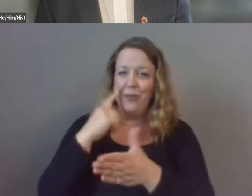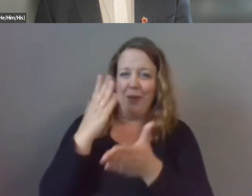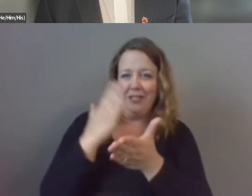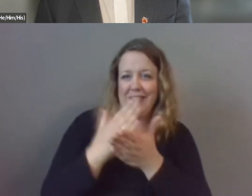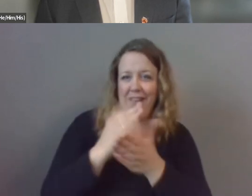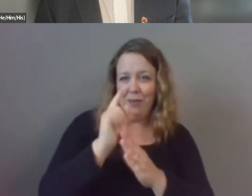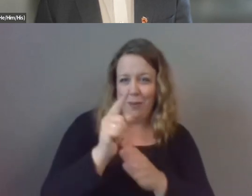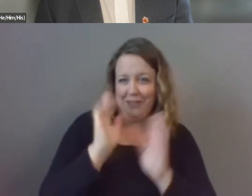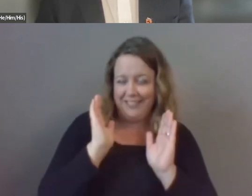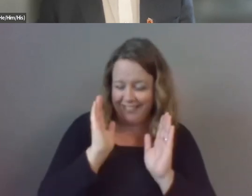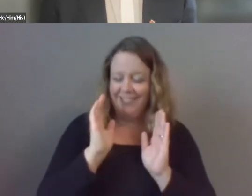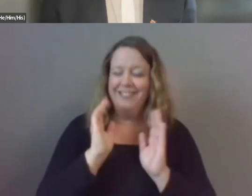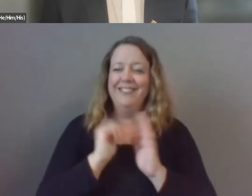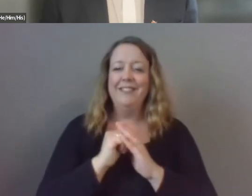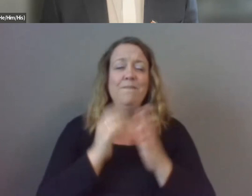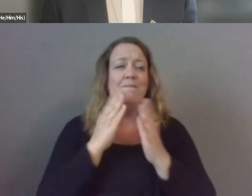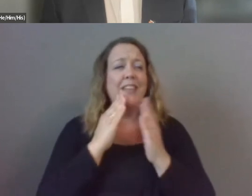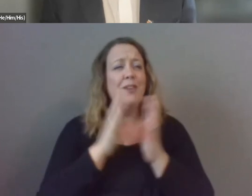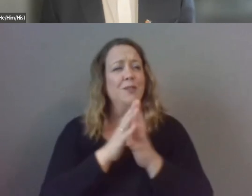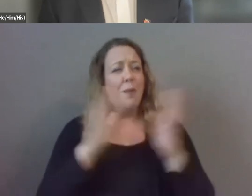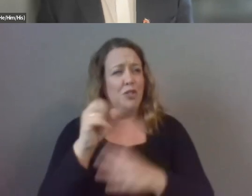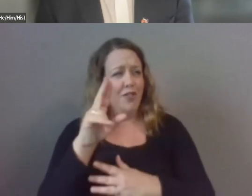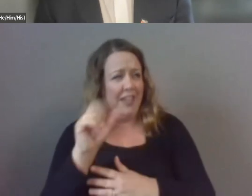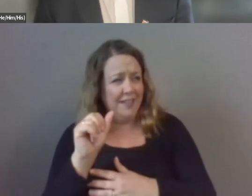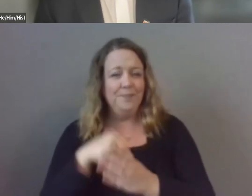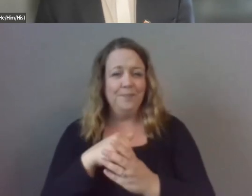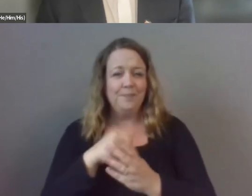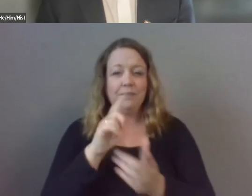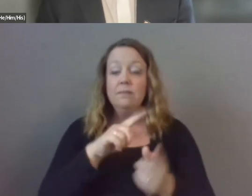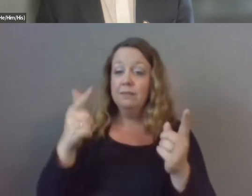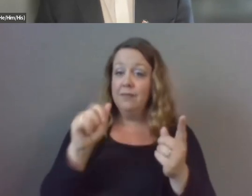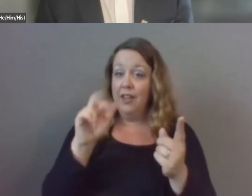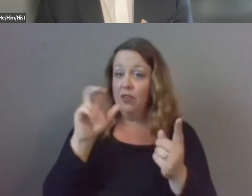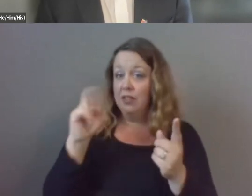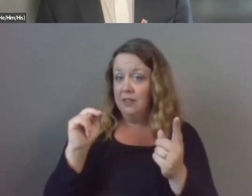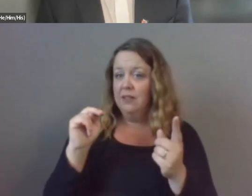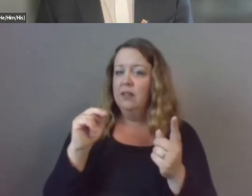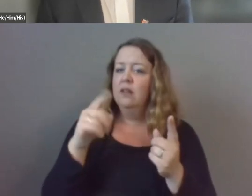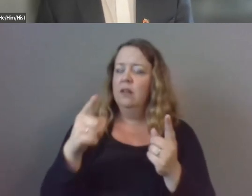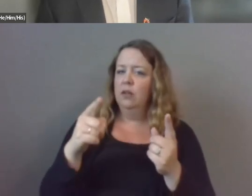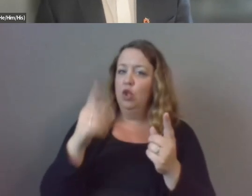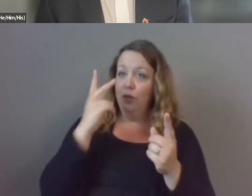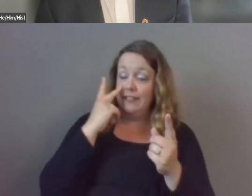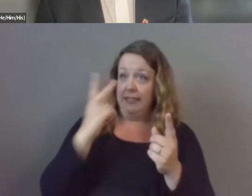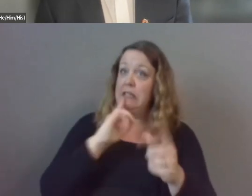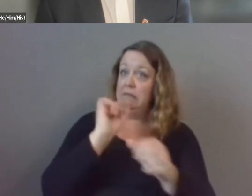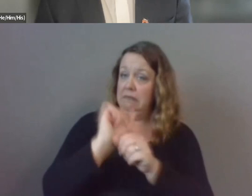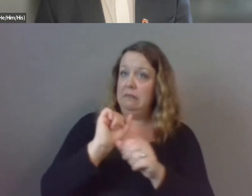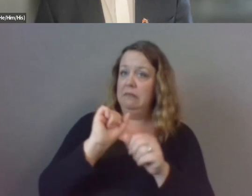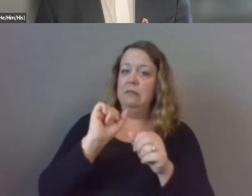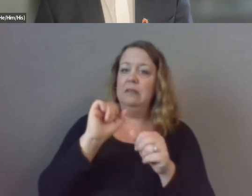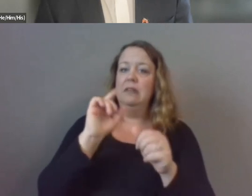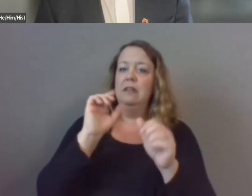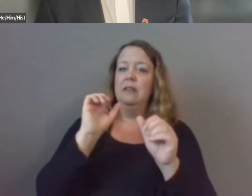thank you so much sophia um i'll turn it over to aaron aaron you've seen how mentoring can impact and support identity